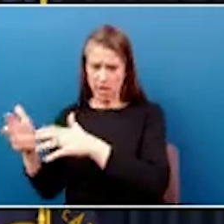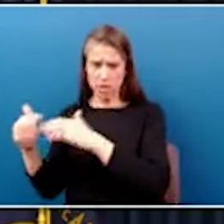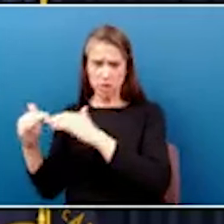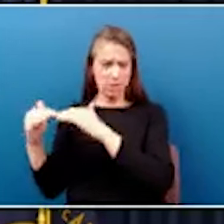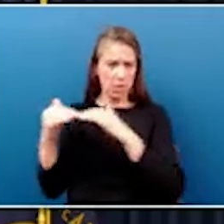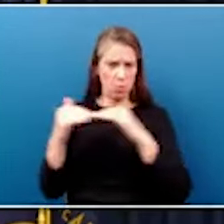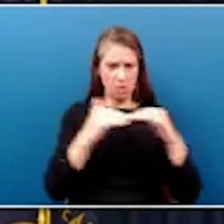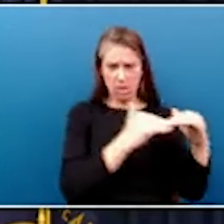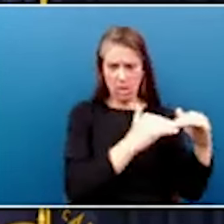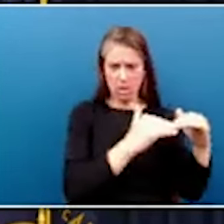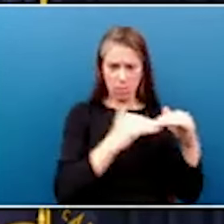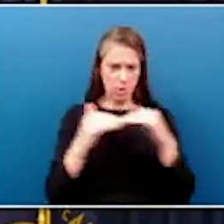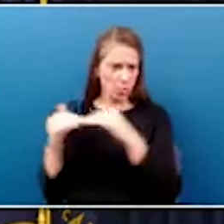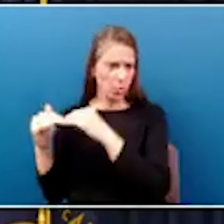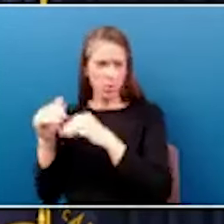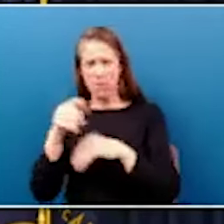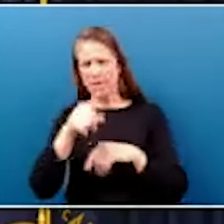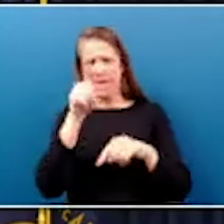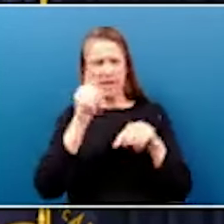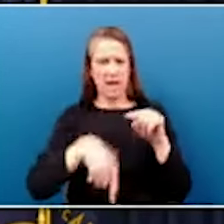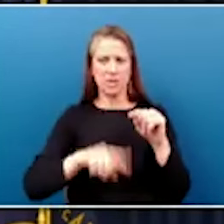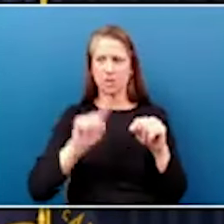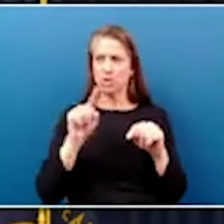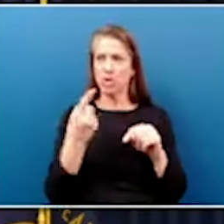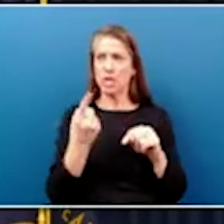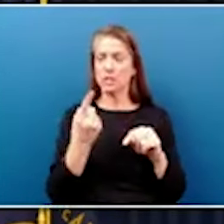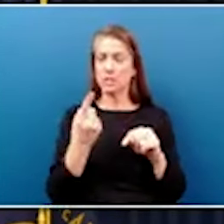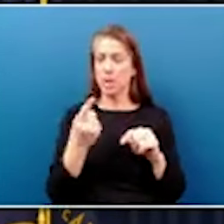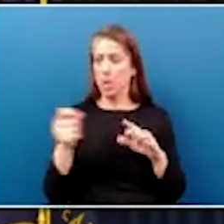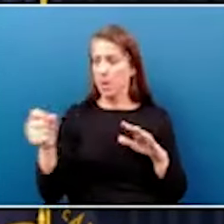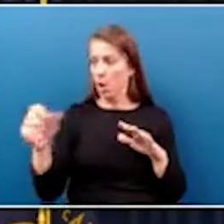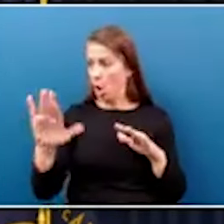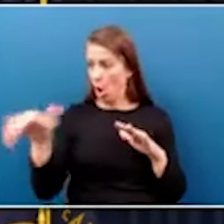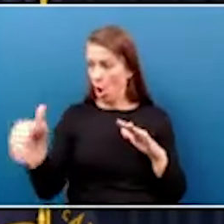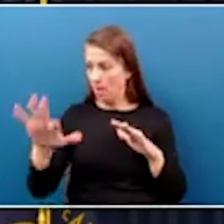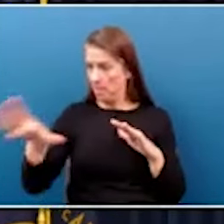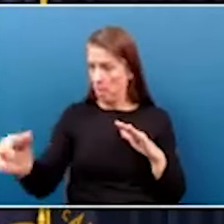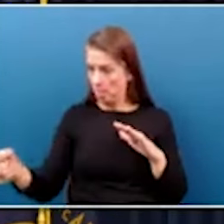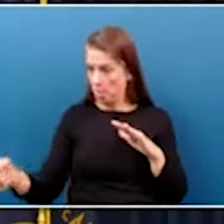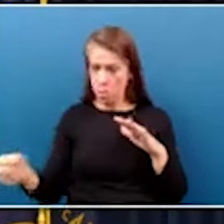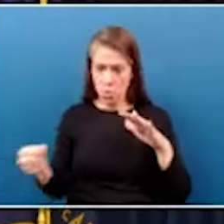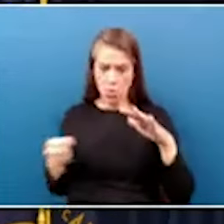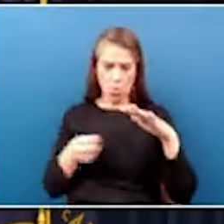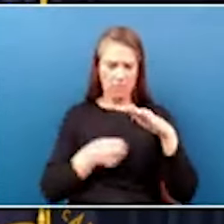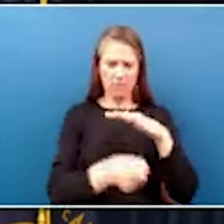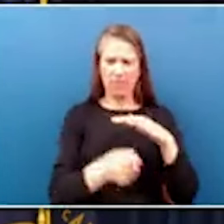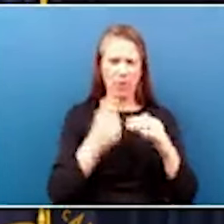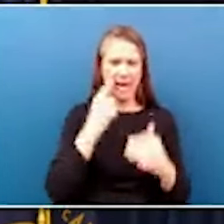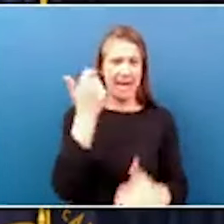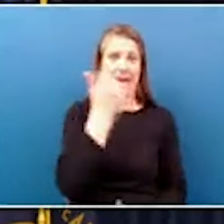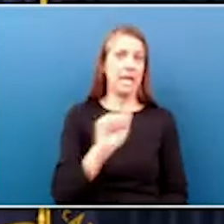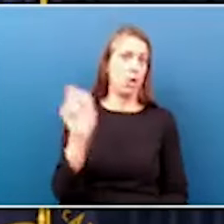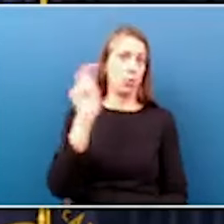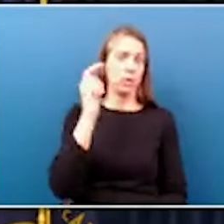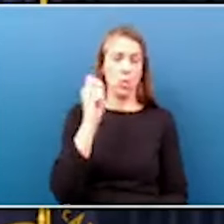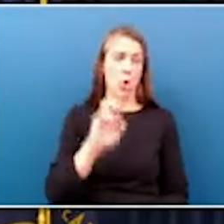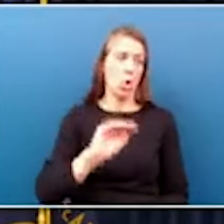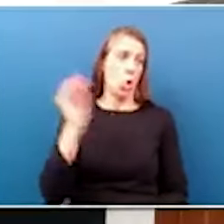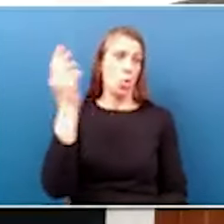you can't just be able to move all these things for any reason or no reason at all.